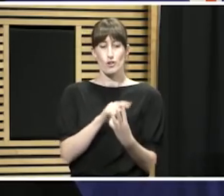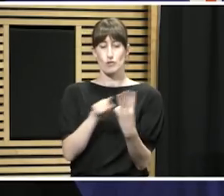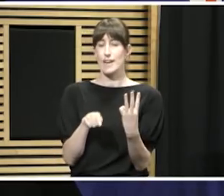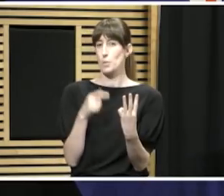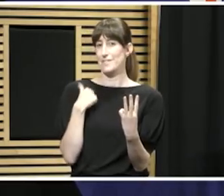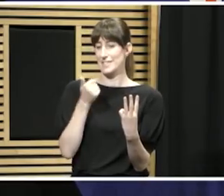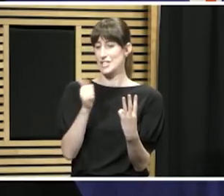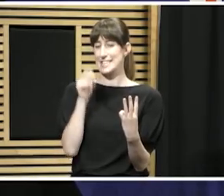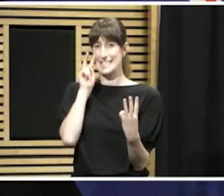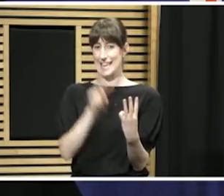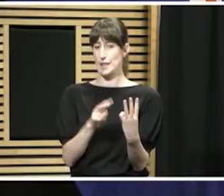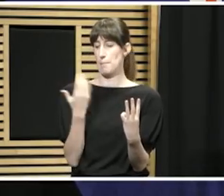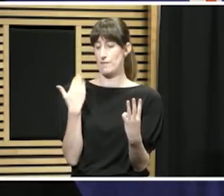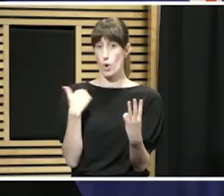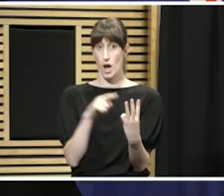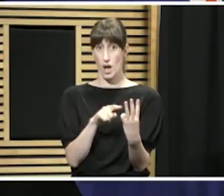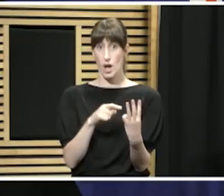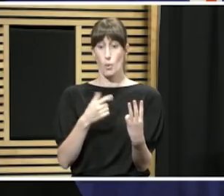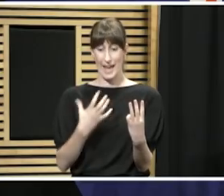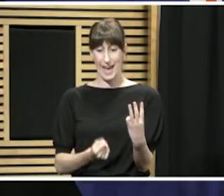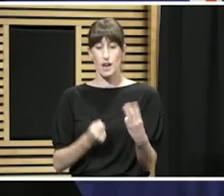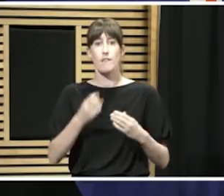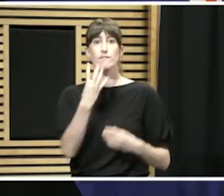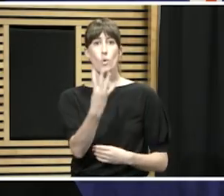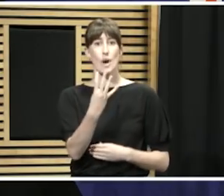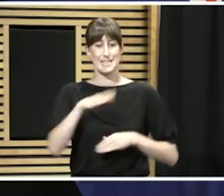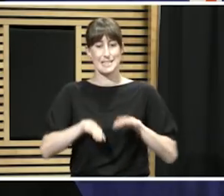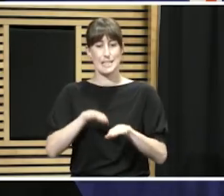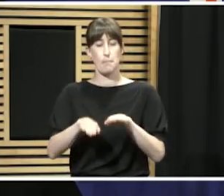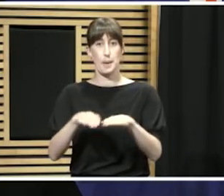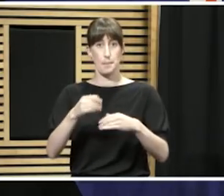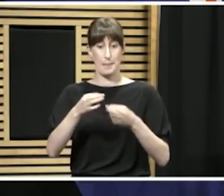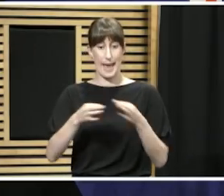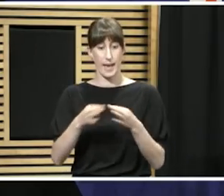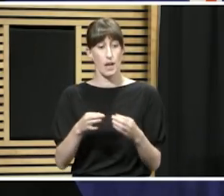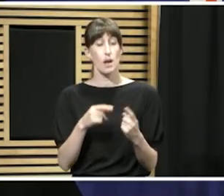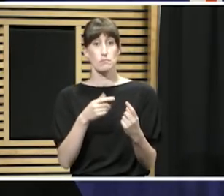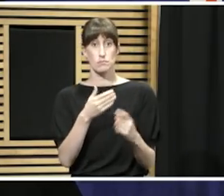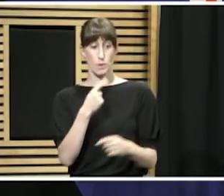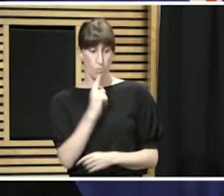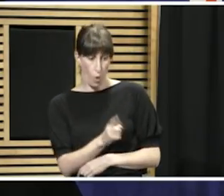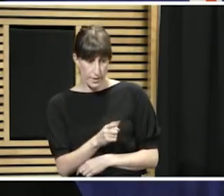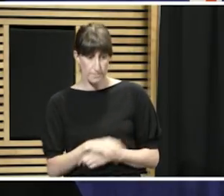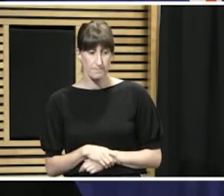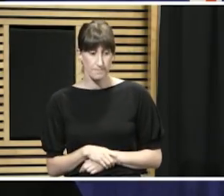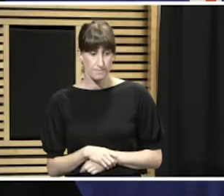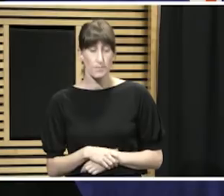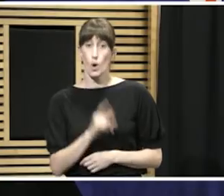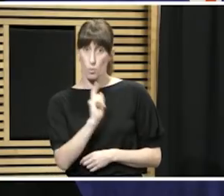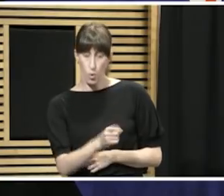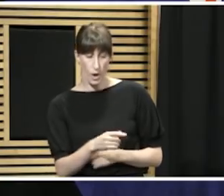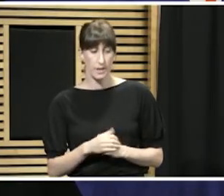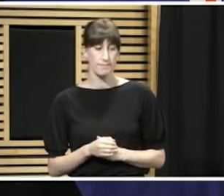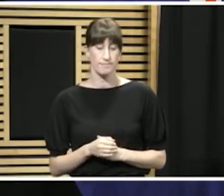four-step plan, they'd been previously warned about their behaviour. They decided that they wouldn't oblige, so we